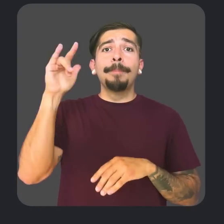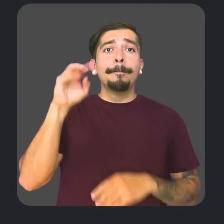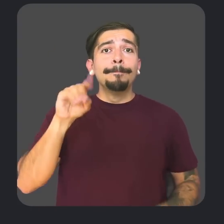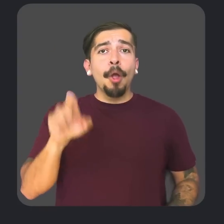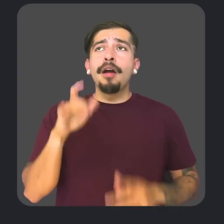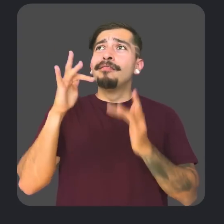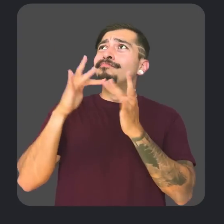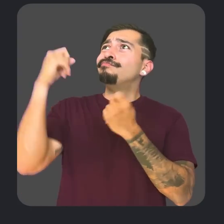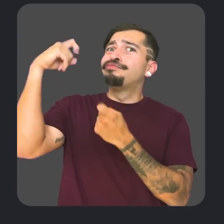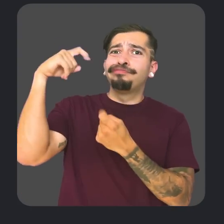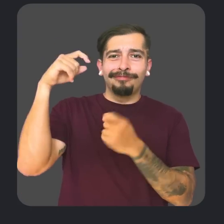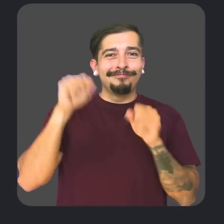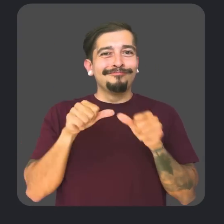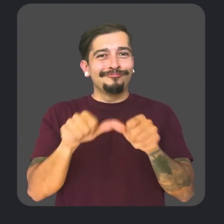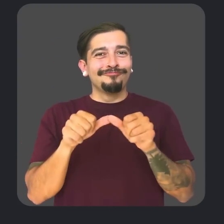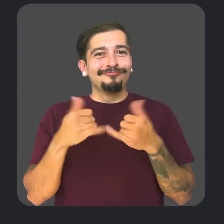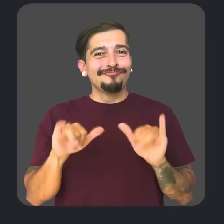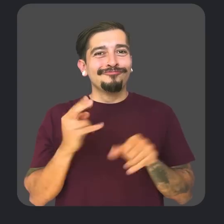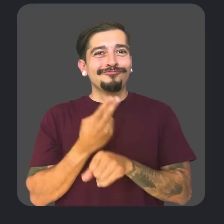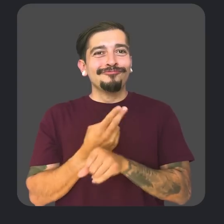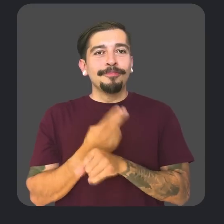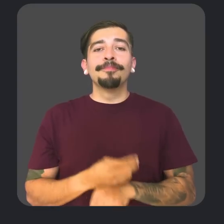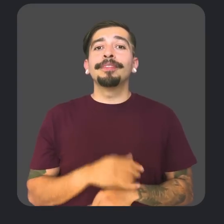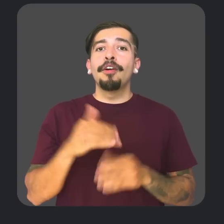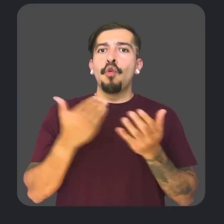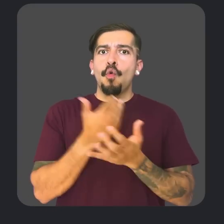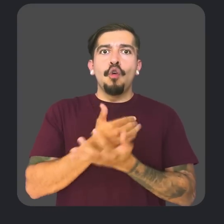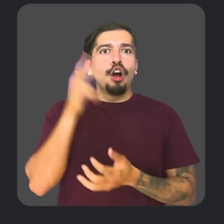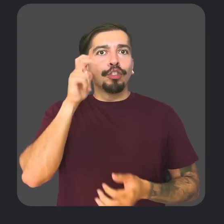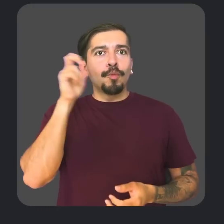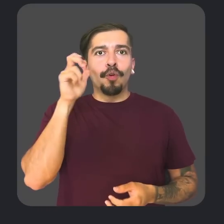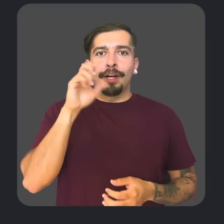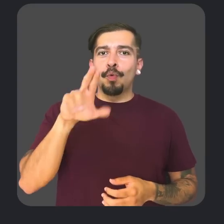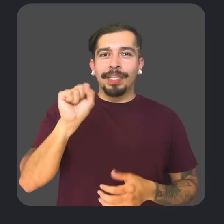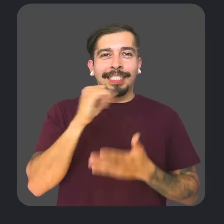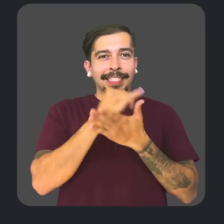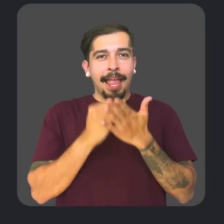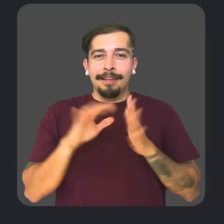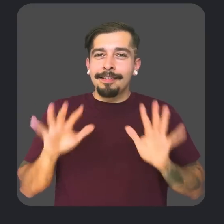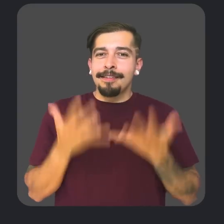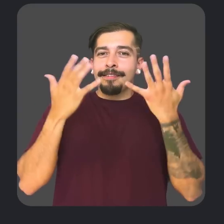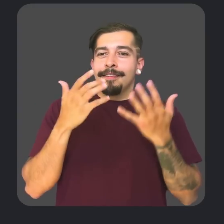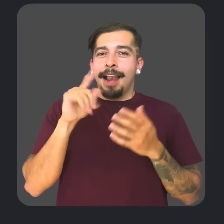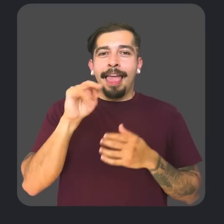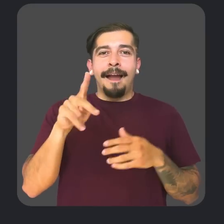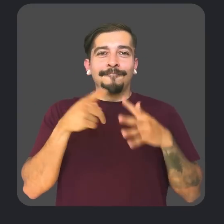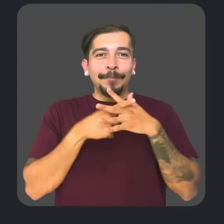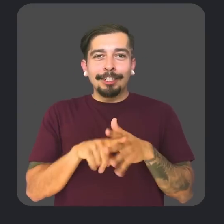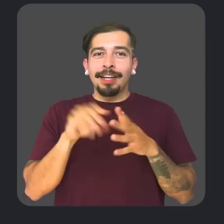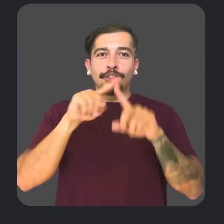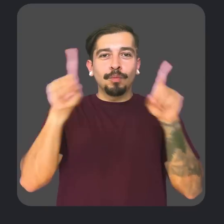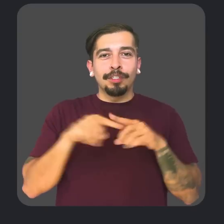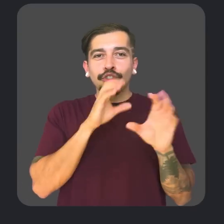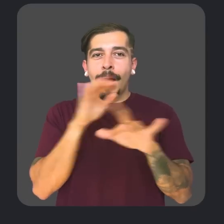airplane mode, or in places where there's no internet connection. The latest version introduces new audio cues designed to enhance link activation and screen